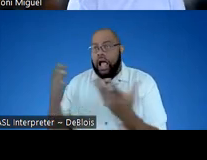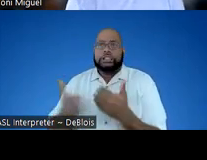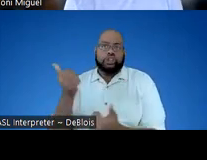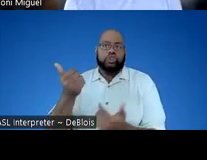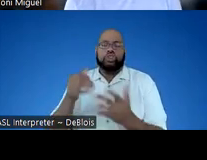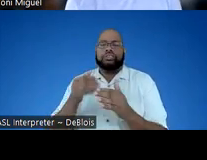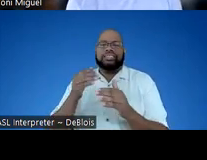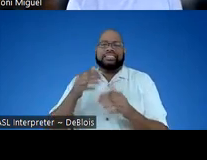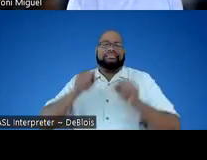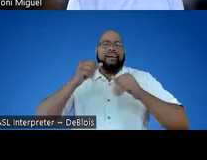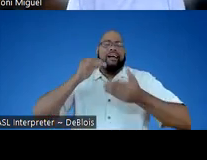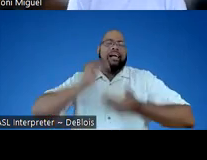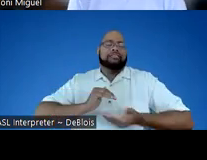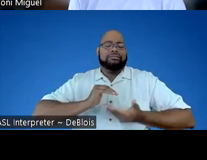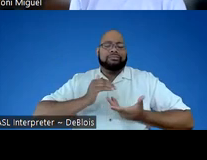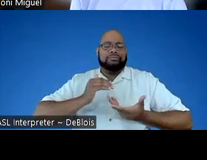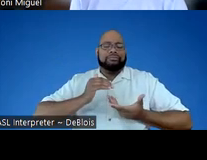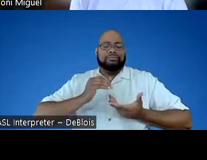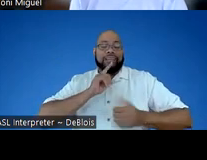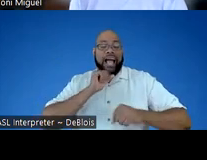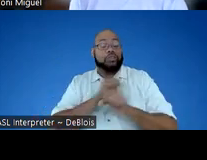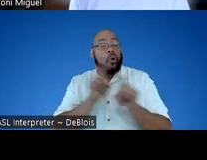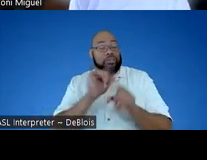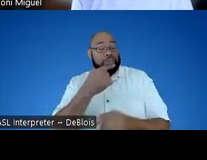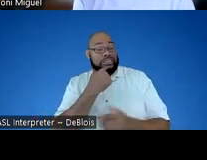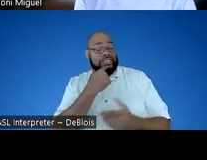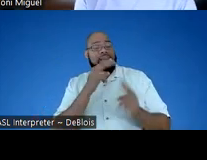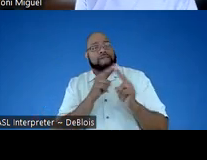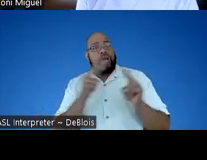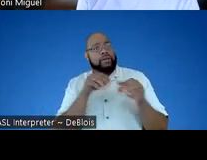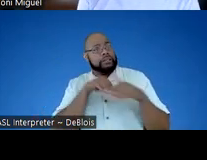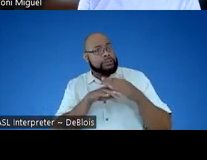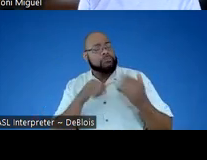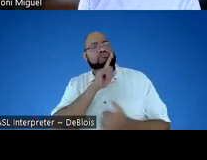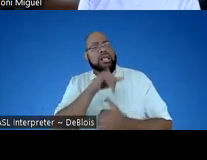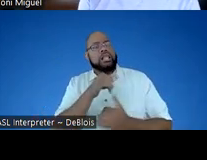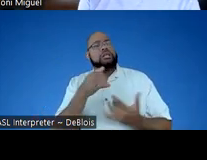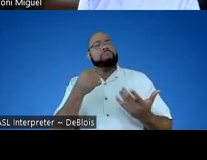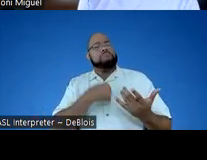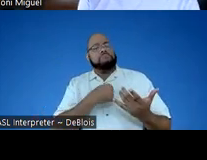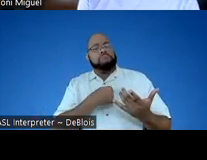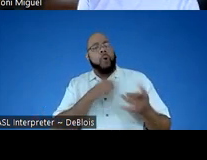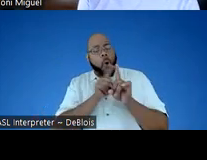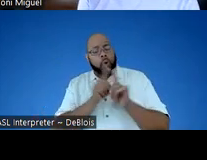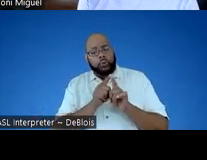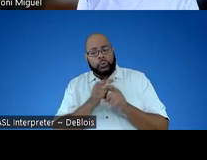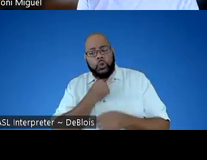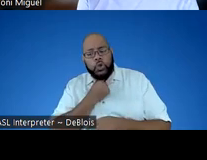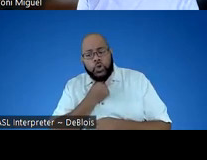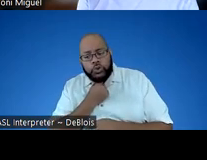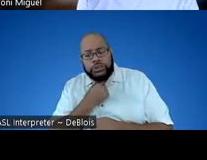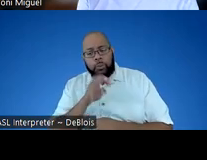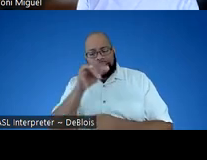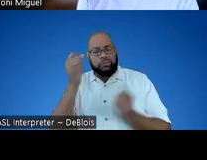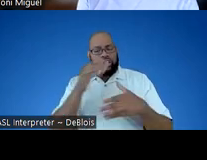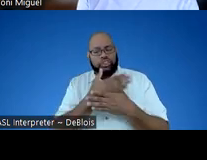and takes less, you know, actually, and also, like you said, it's very accessible. I really was also curious, Wendy, if